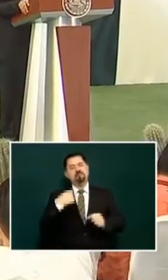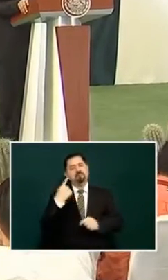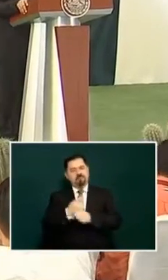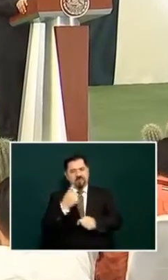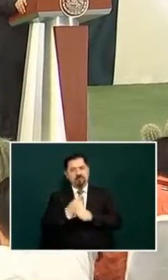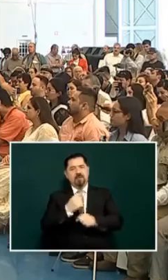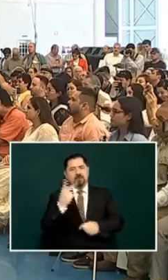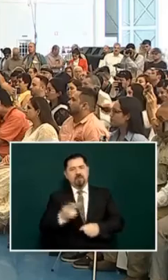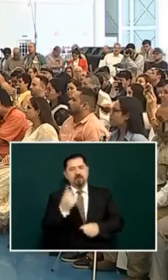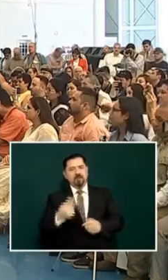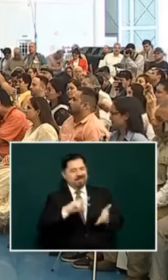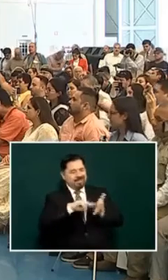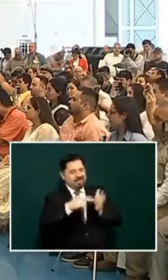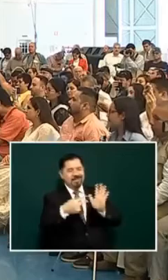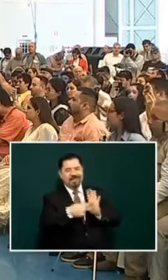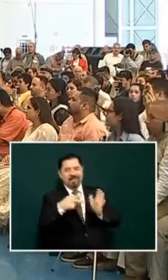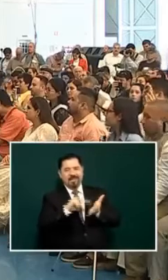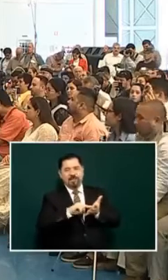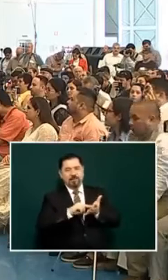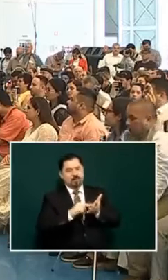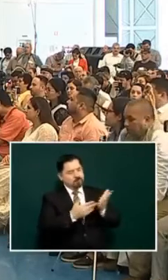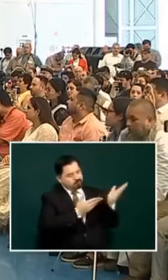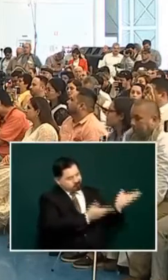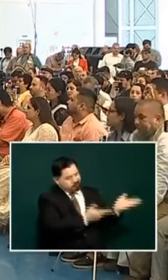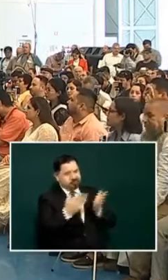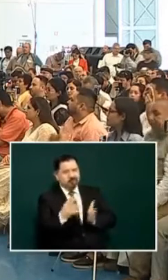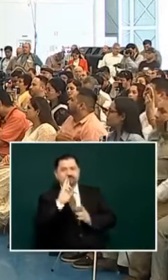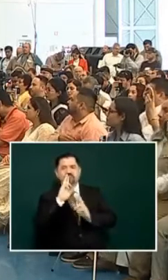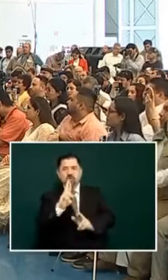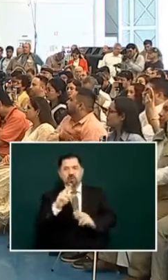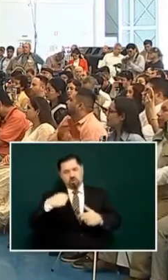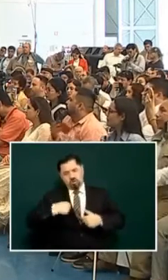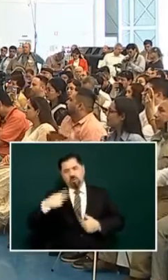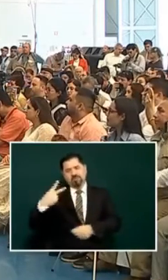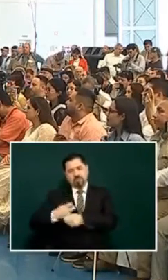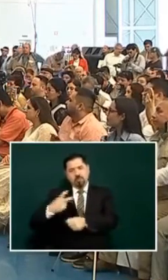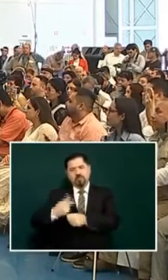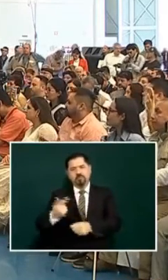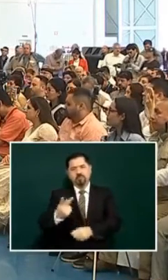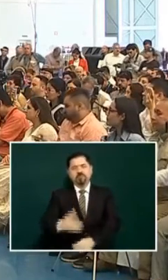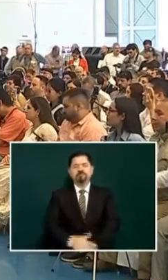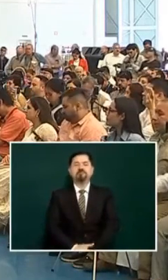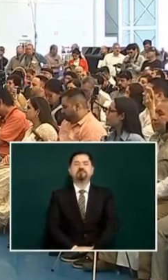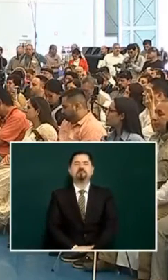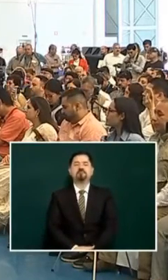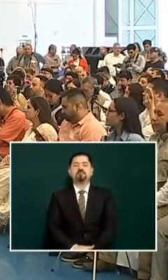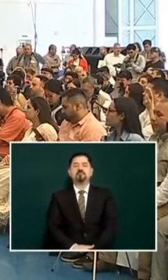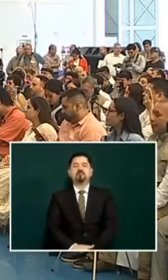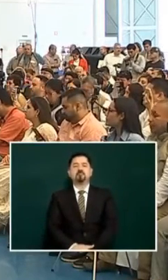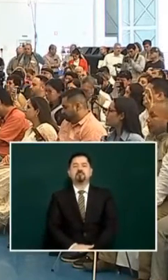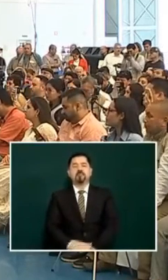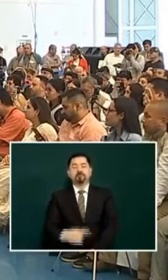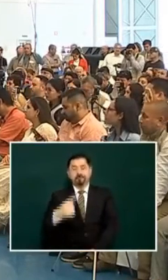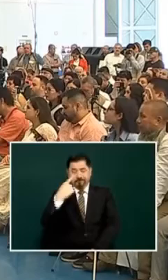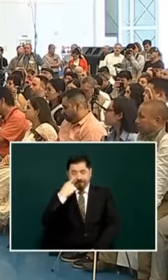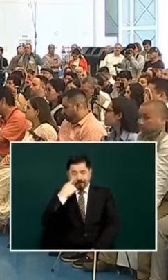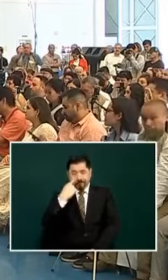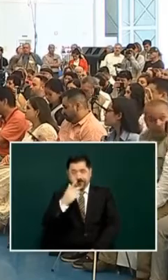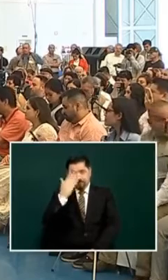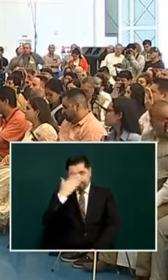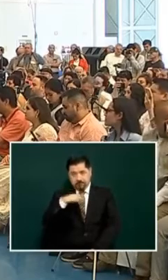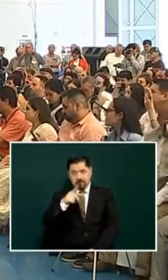so we'll let the engineer answer the first question and I'll answer the second in all the